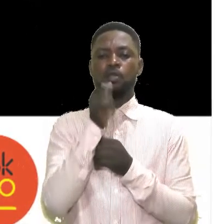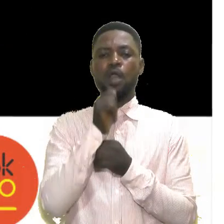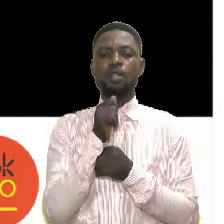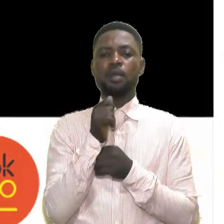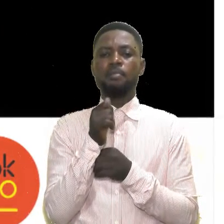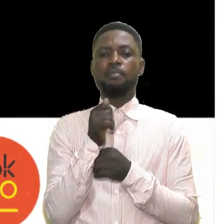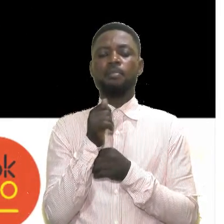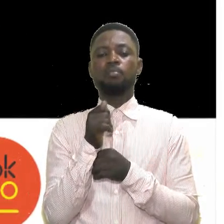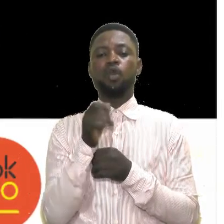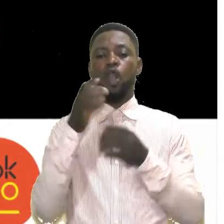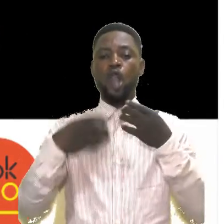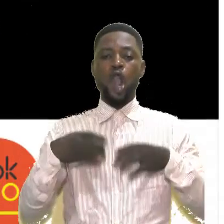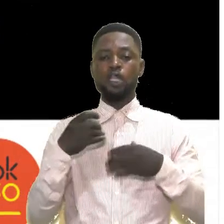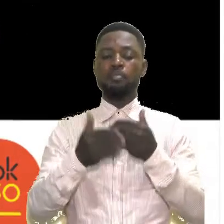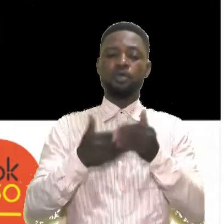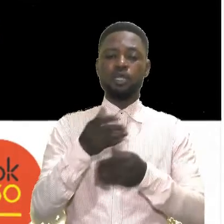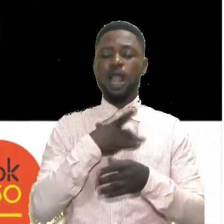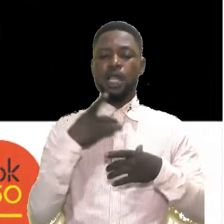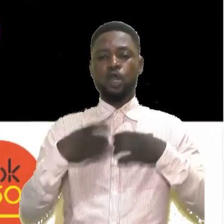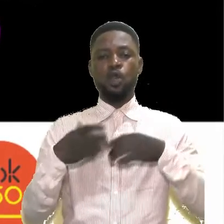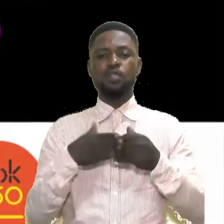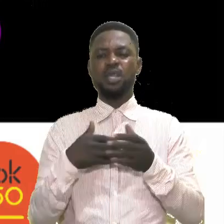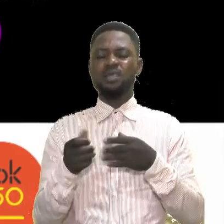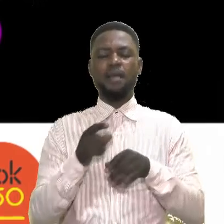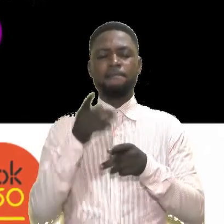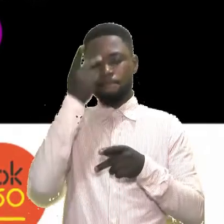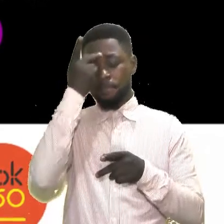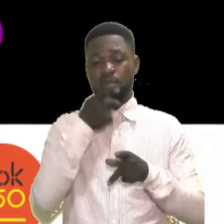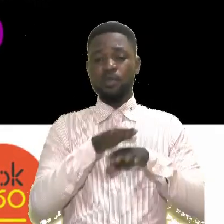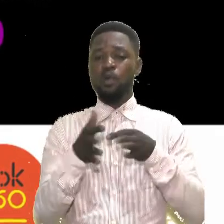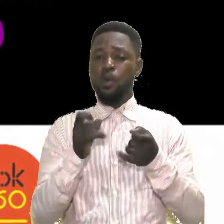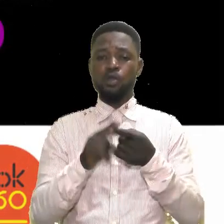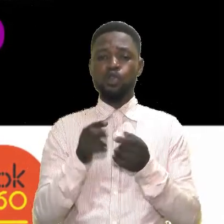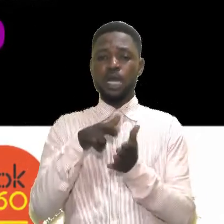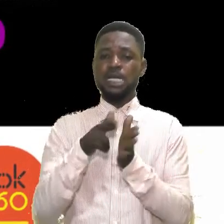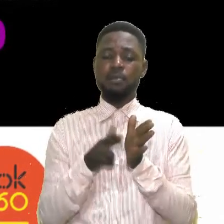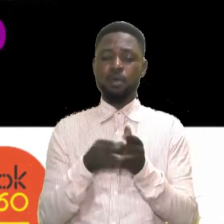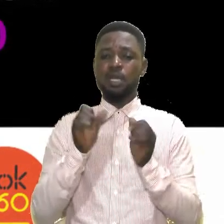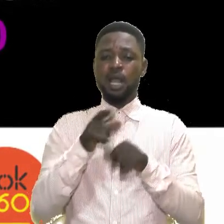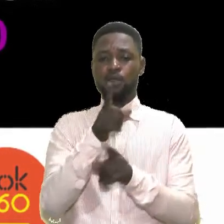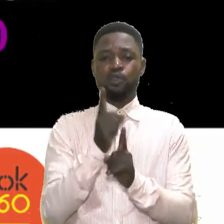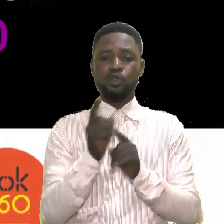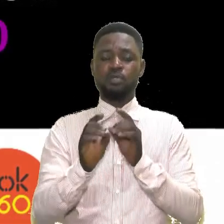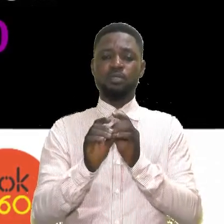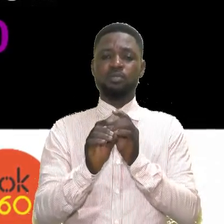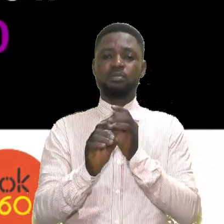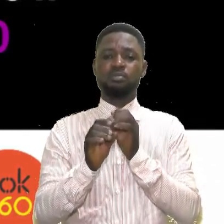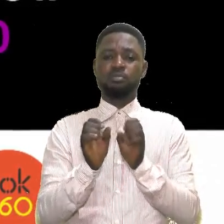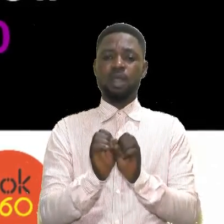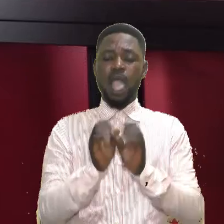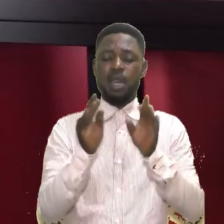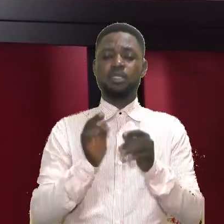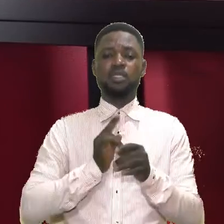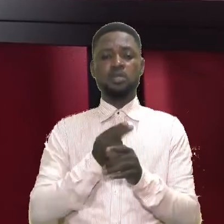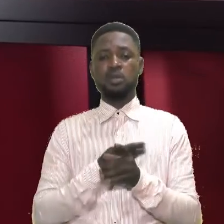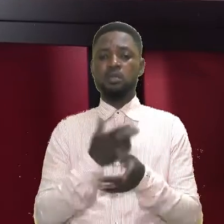the court process, the court case and everything. When parents don't want to report, can you just enlighten us on